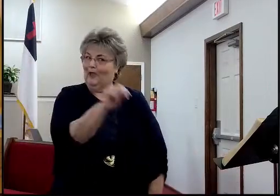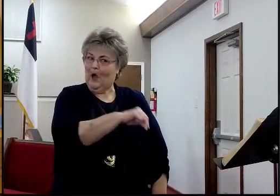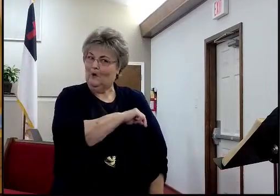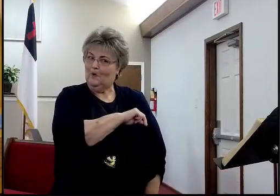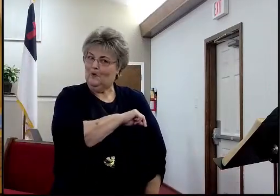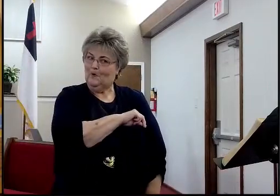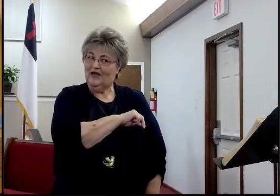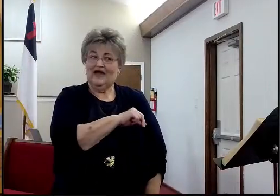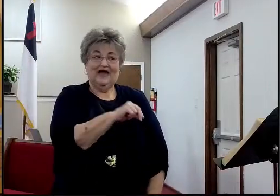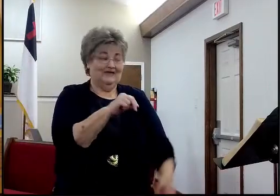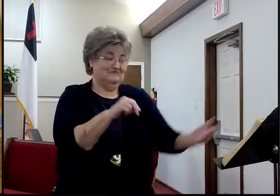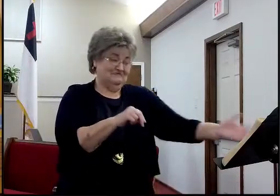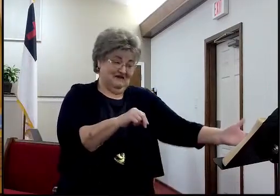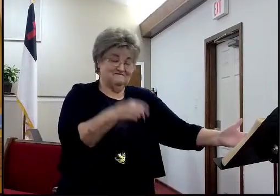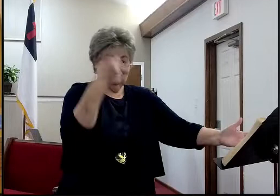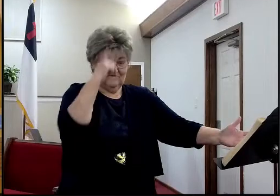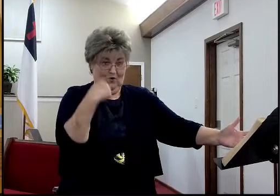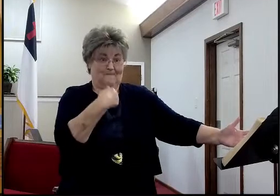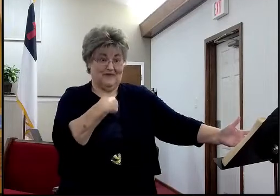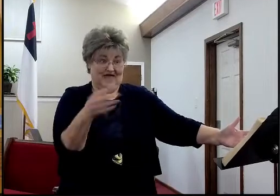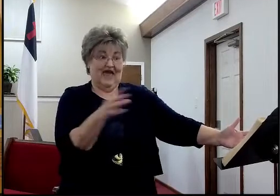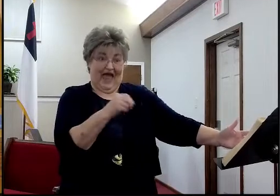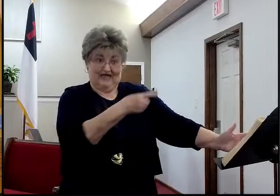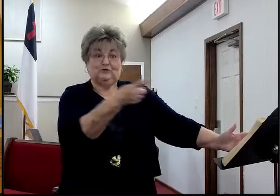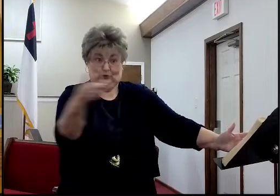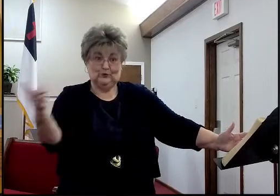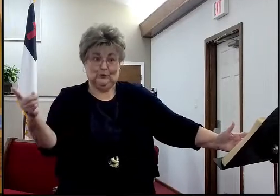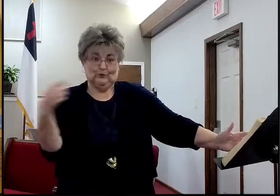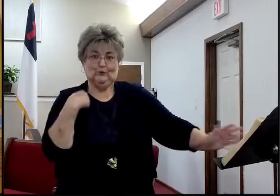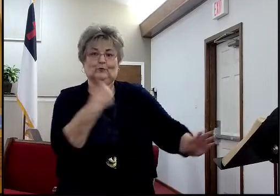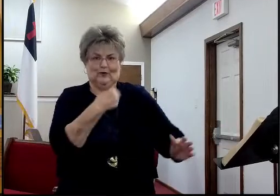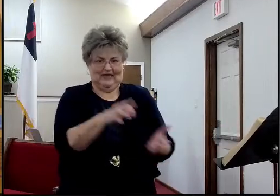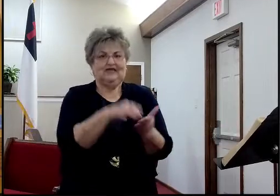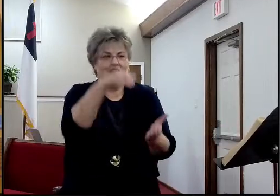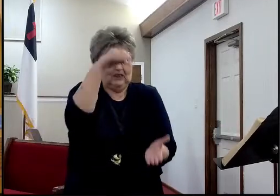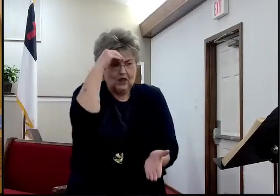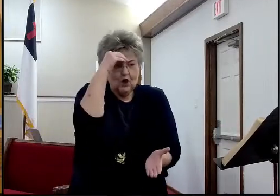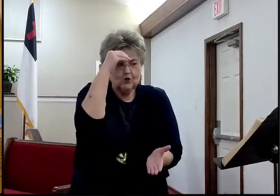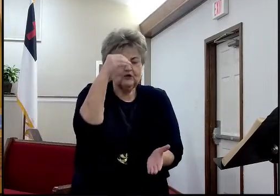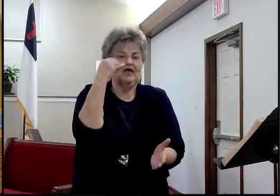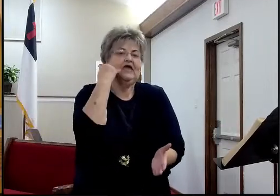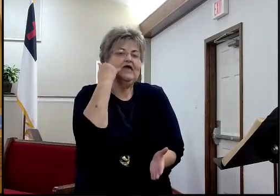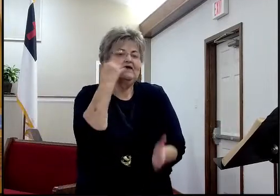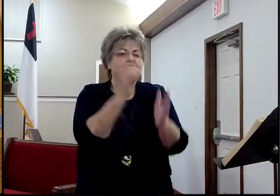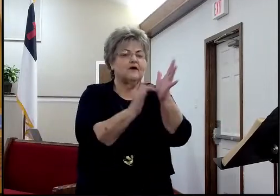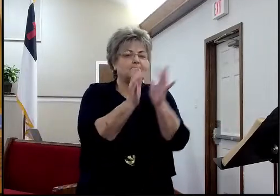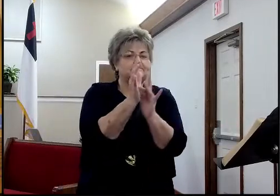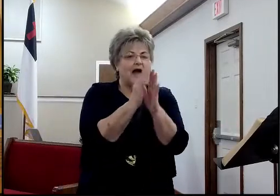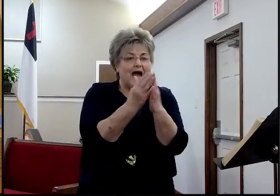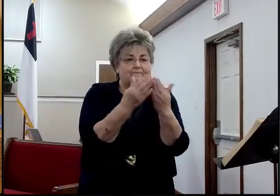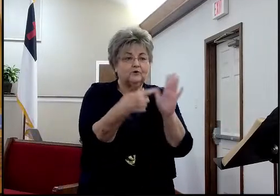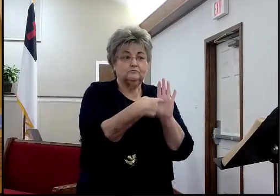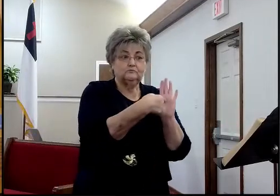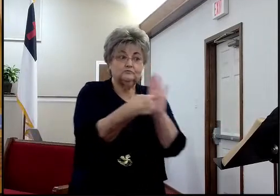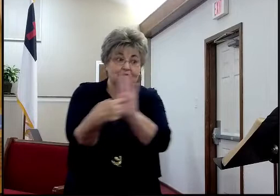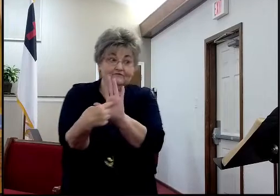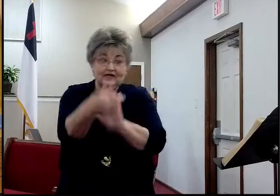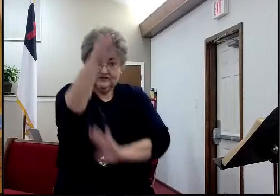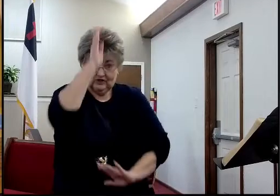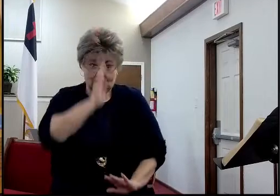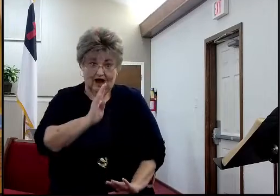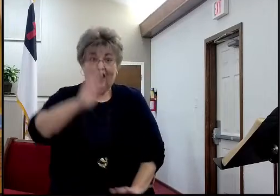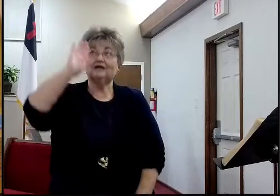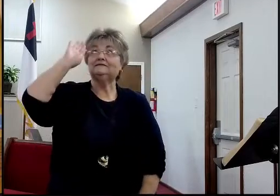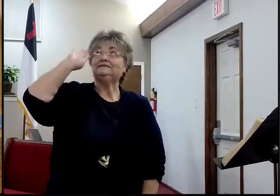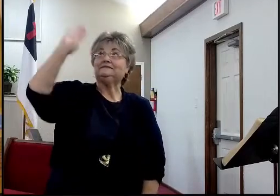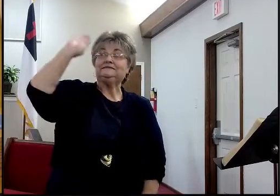It's for me and you, right? So, it's for our, it's, so we, we learn some, so if, if the Bible is the revelation of God, like, a special